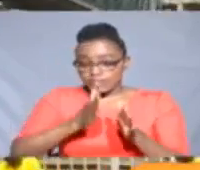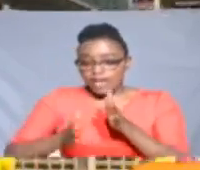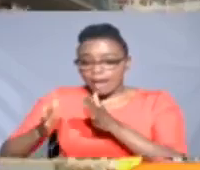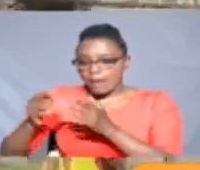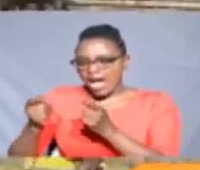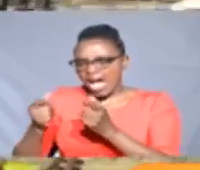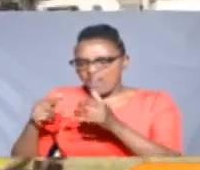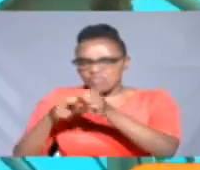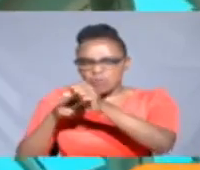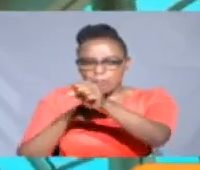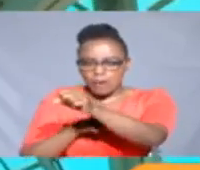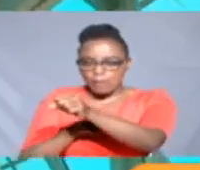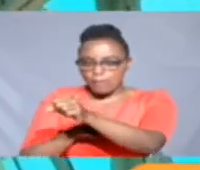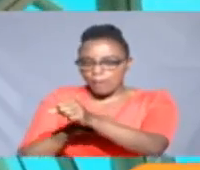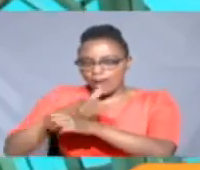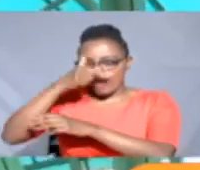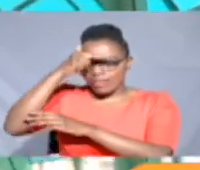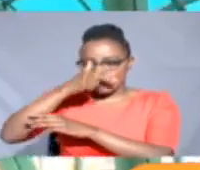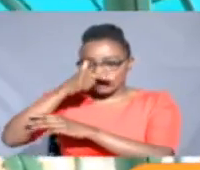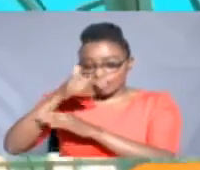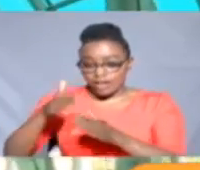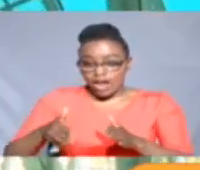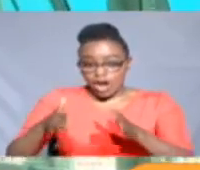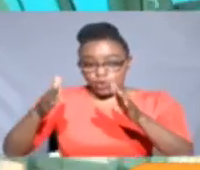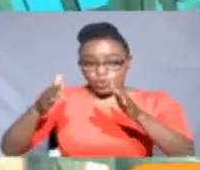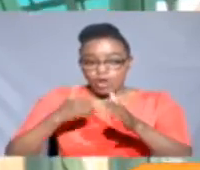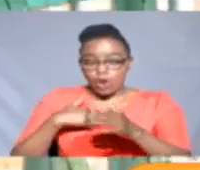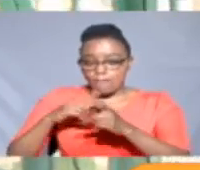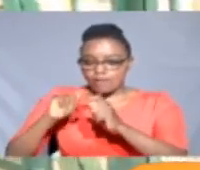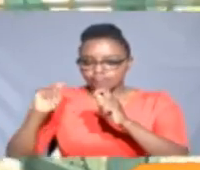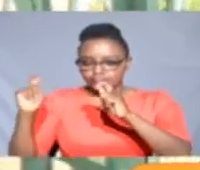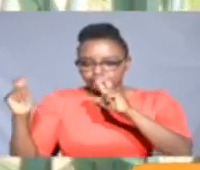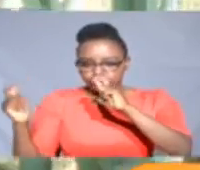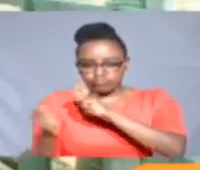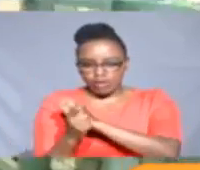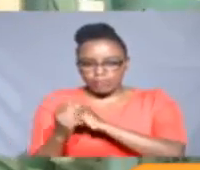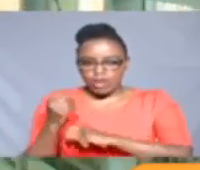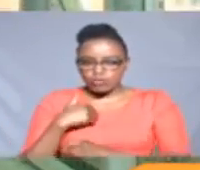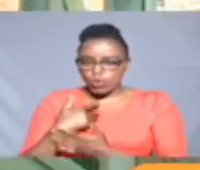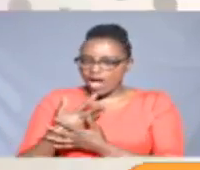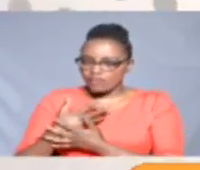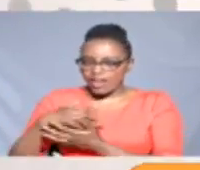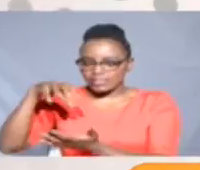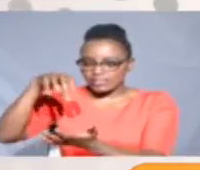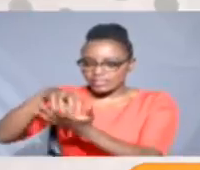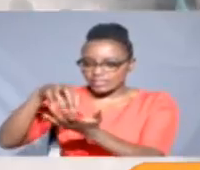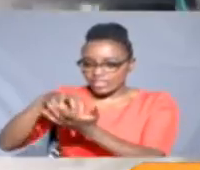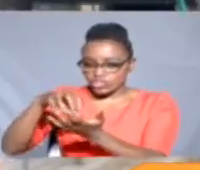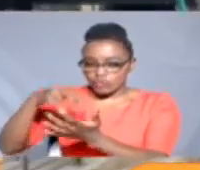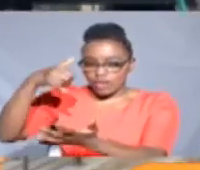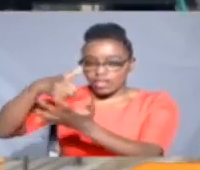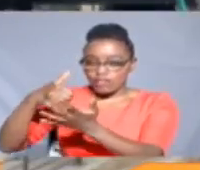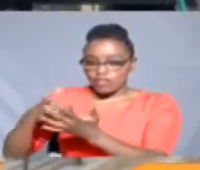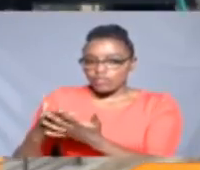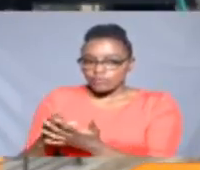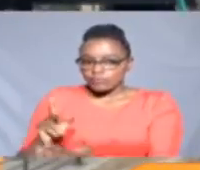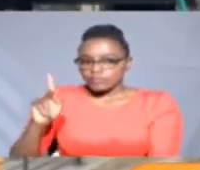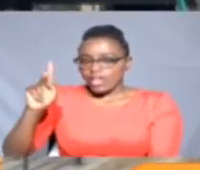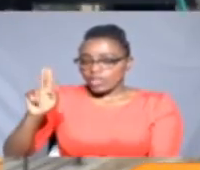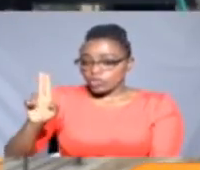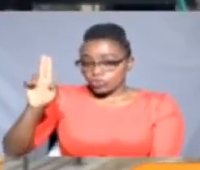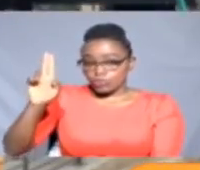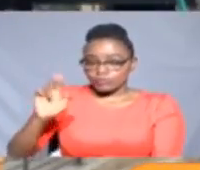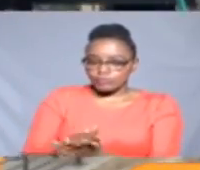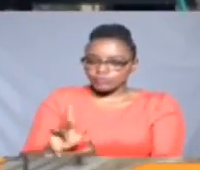plan, several bridges along Thika Super Highway will be modified to have median stations. They include Kenyatta